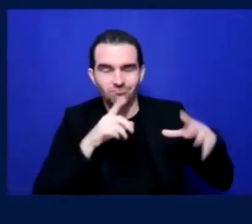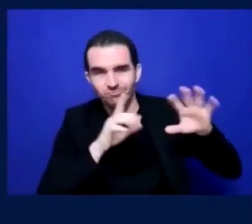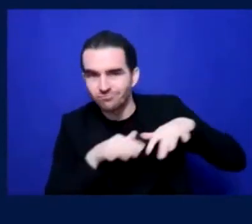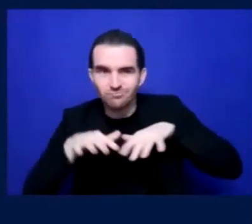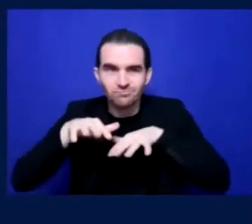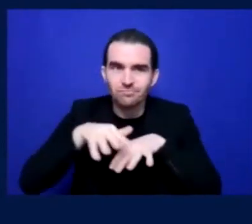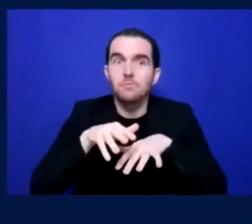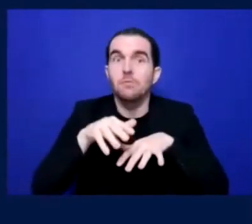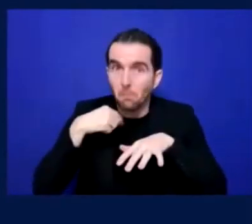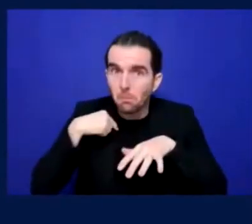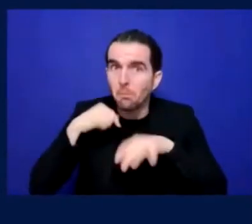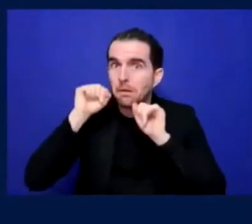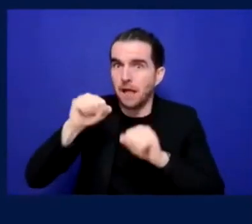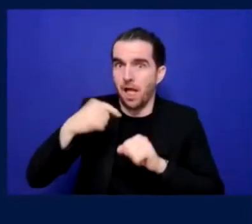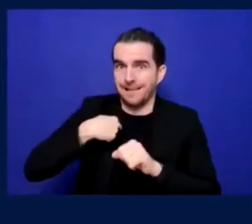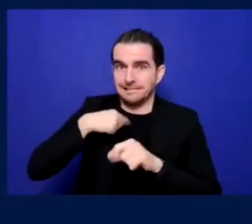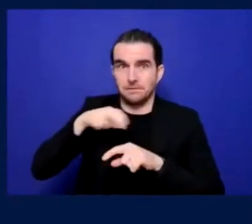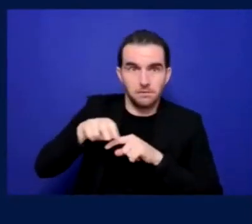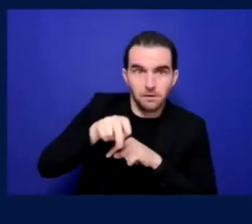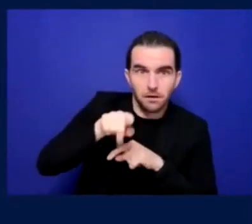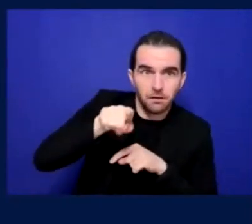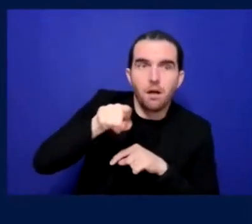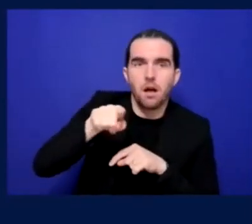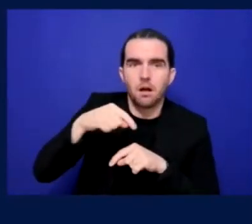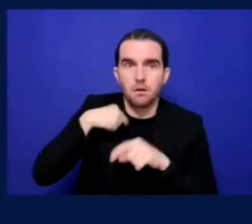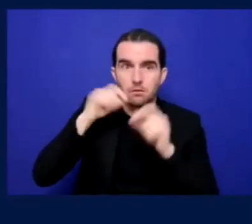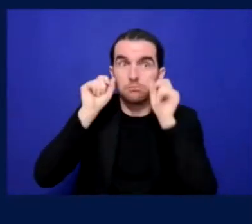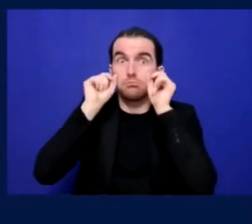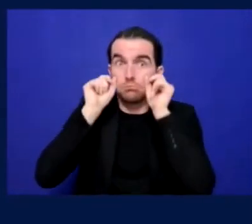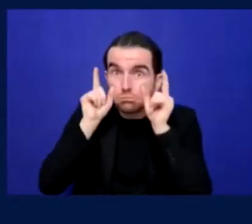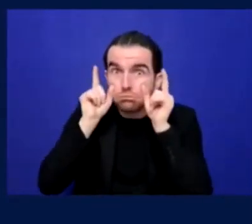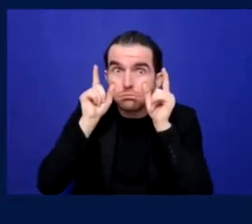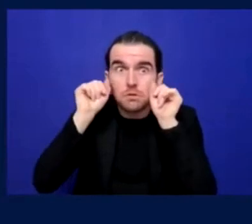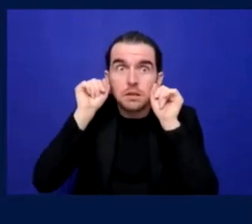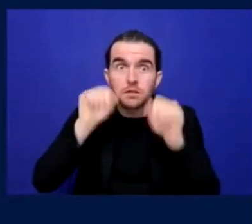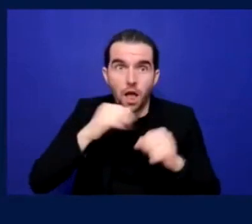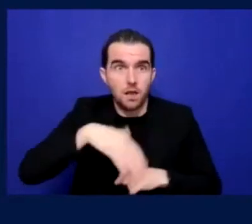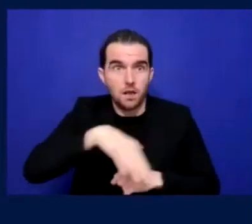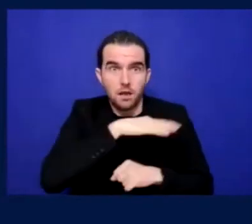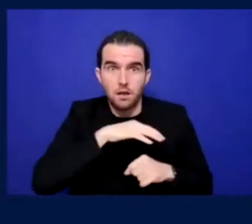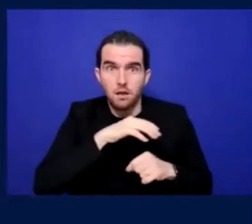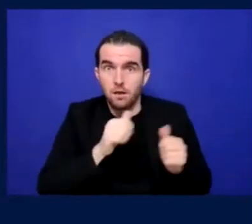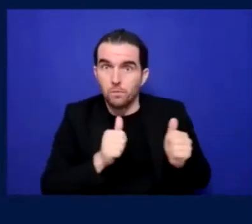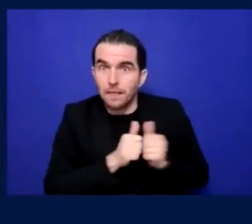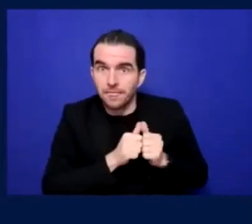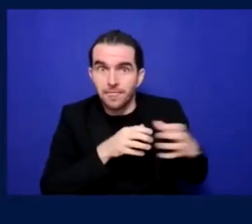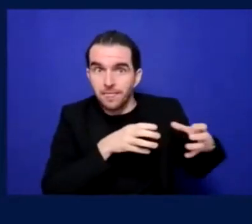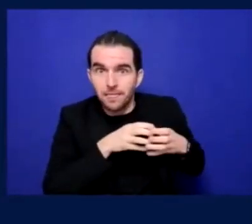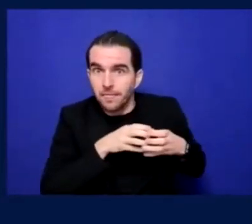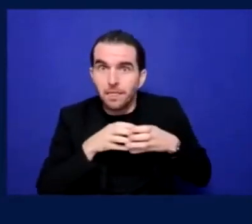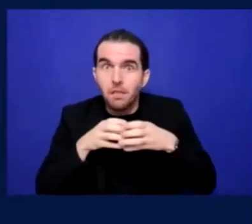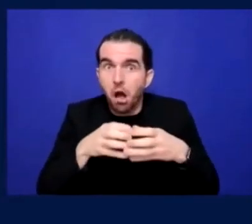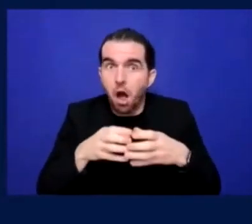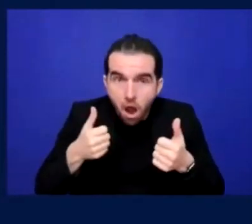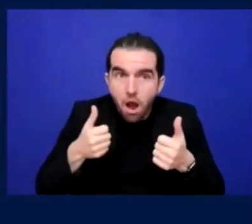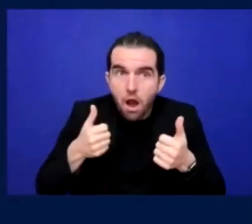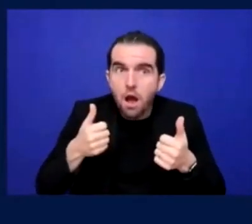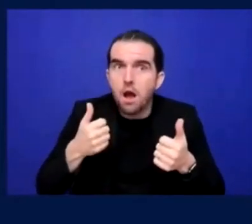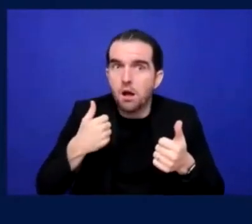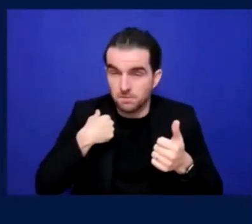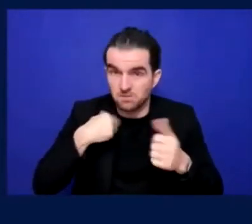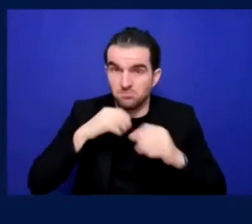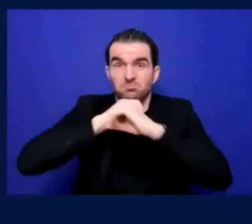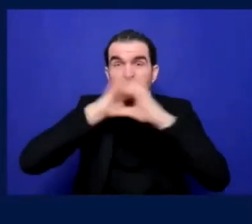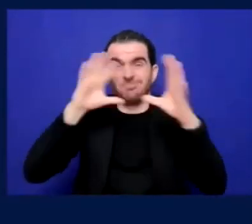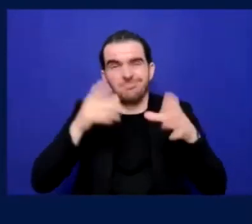and do whatever I want because, uh, comparing to my bad experience in Czech Republic, I couldn't express my